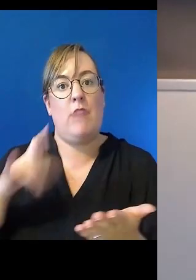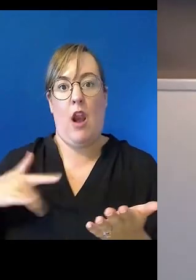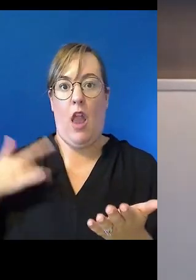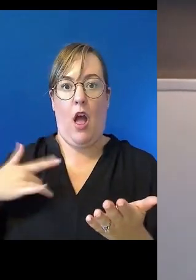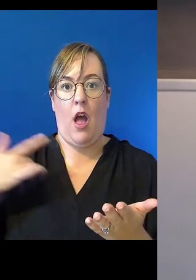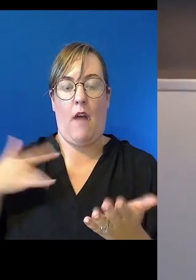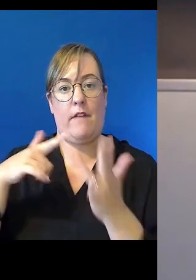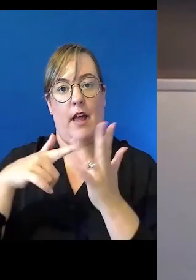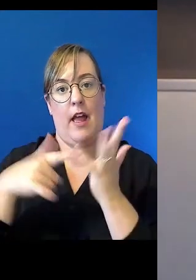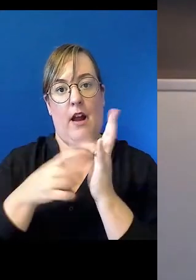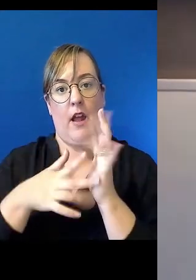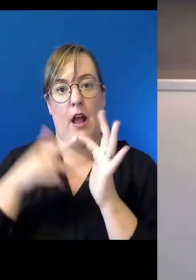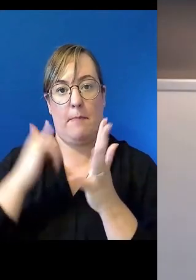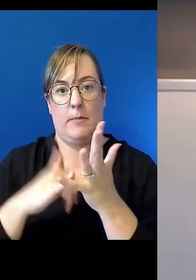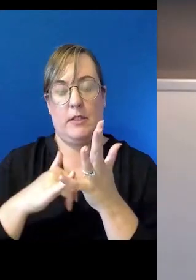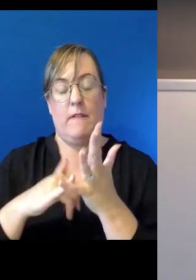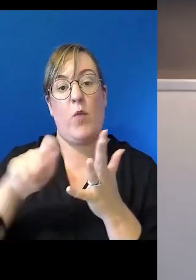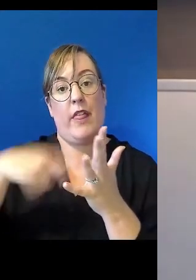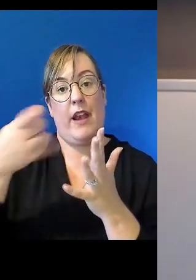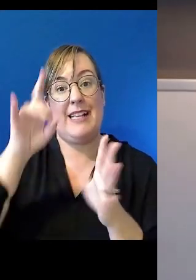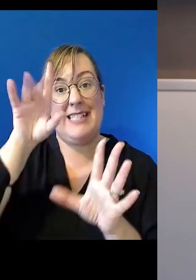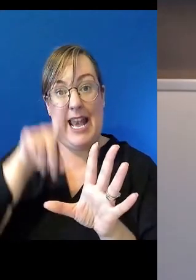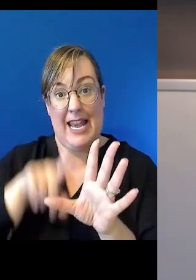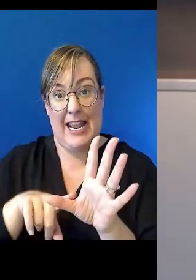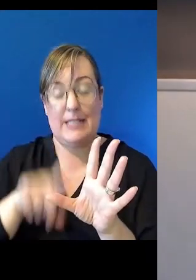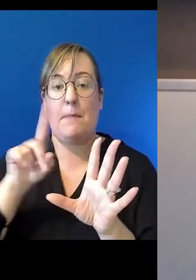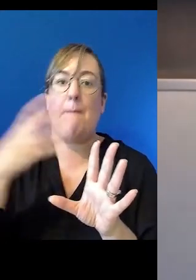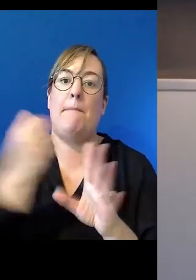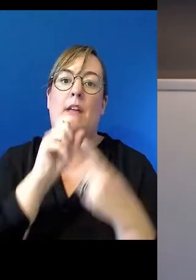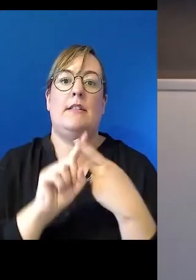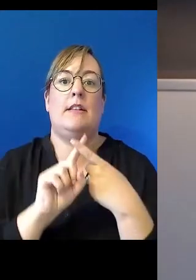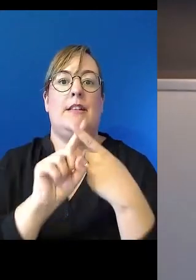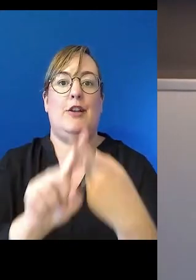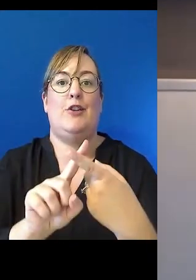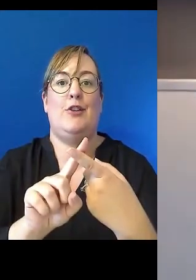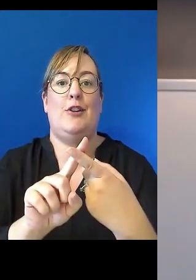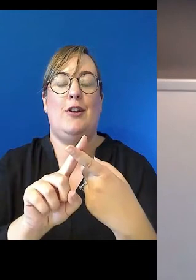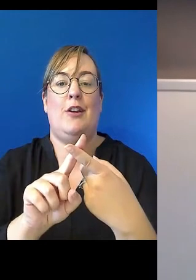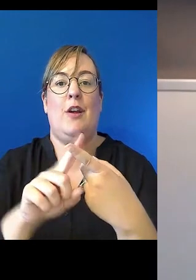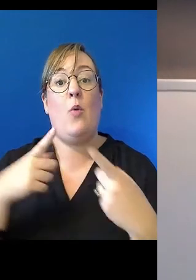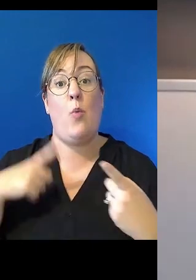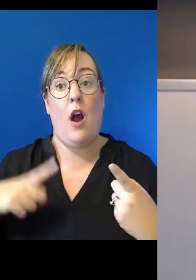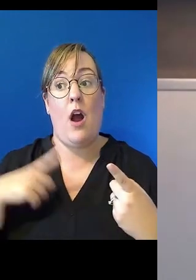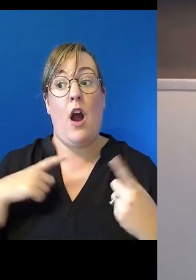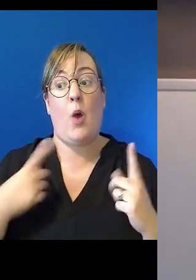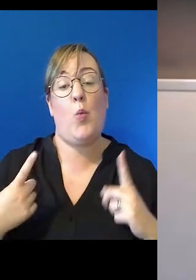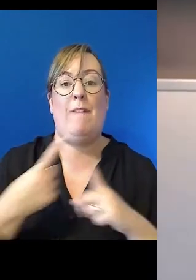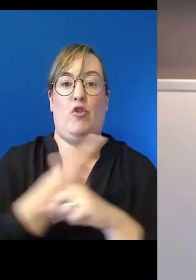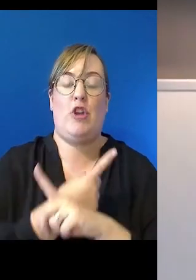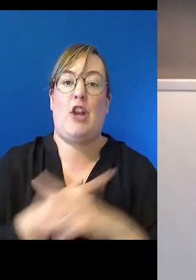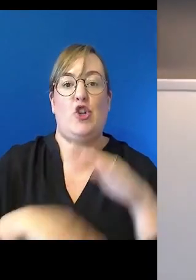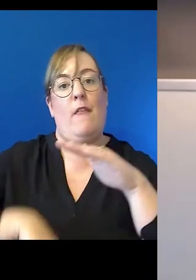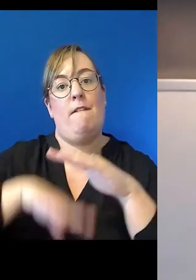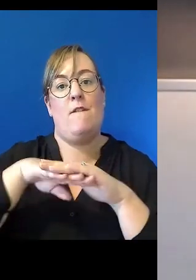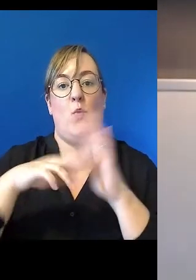starting over the next 10 years, but continuing because we've changed the whole narrative, if you like, and